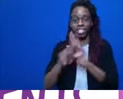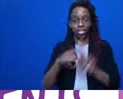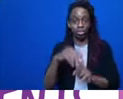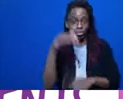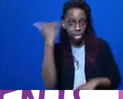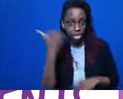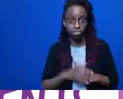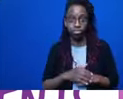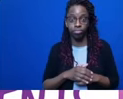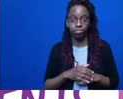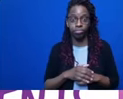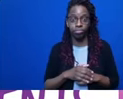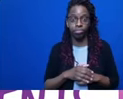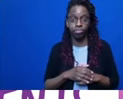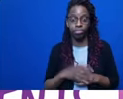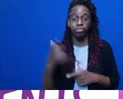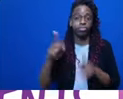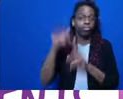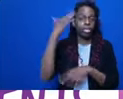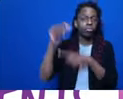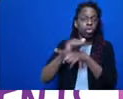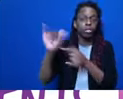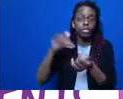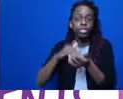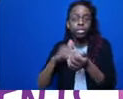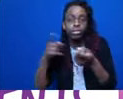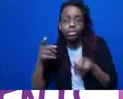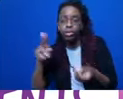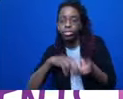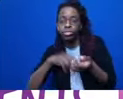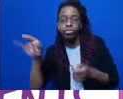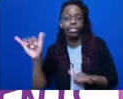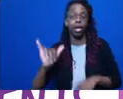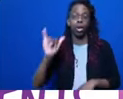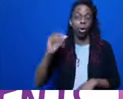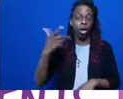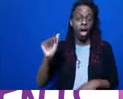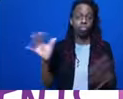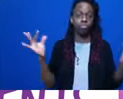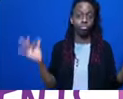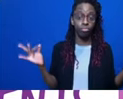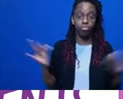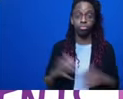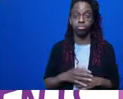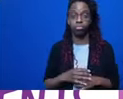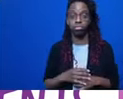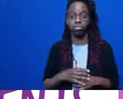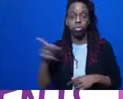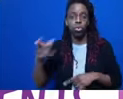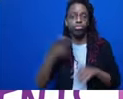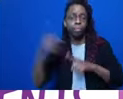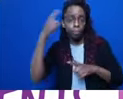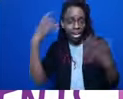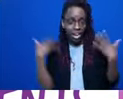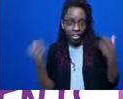do yoga, somatics, who are also mental health providers. I'm going to just drop the Beam wellness directory in here